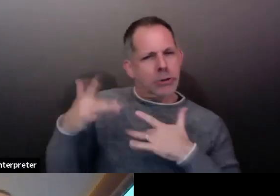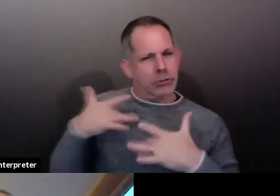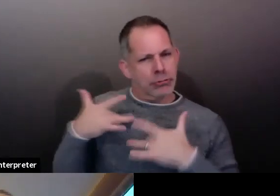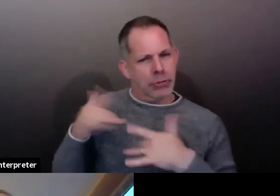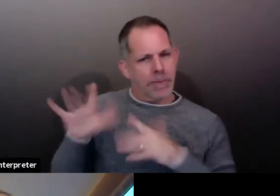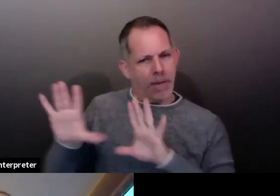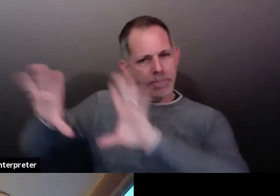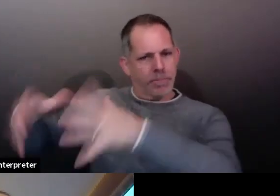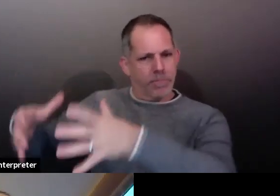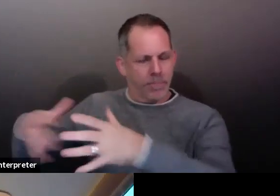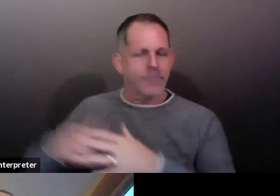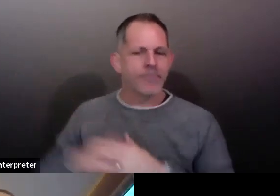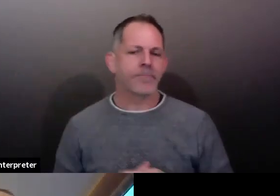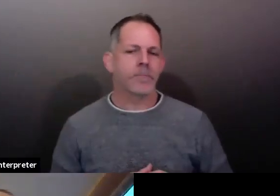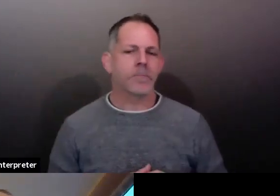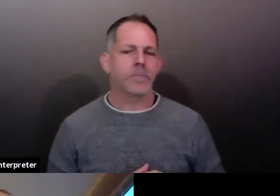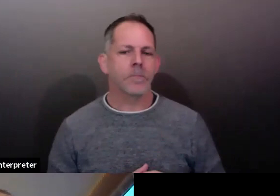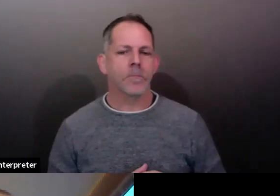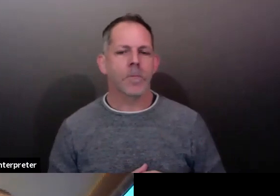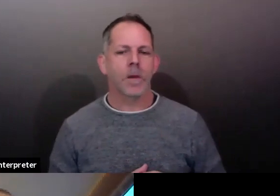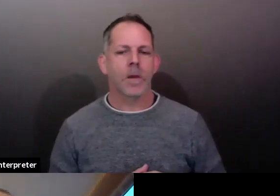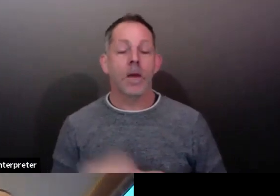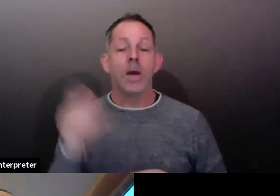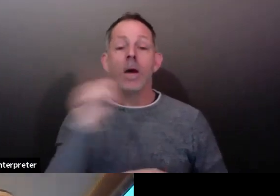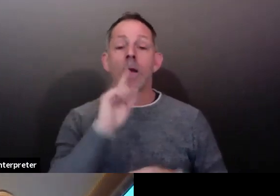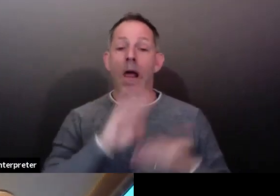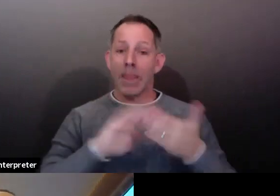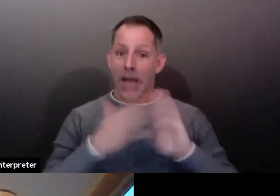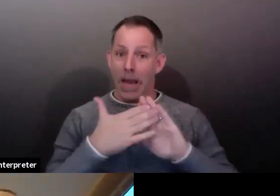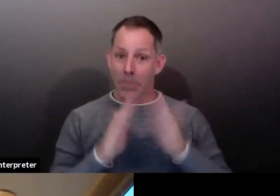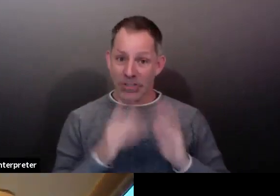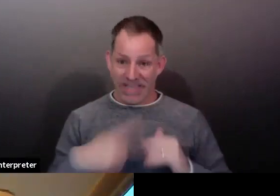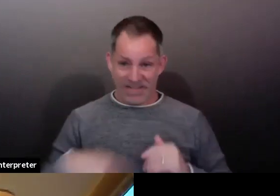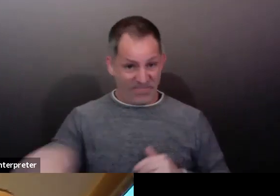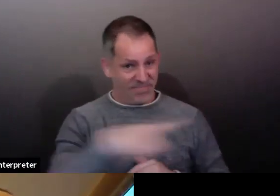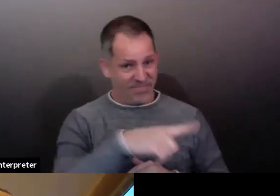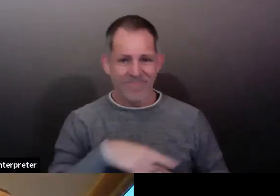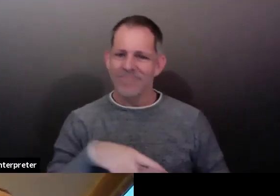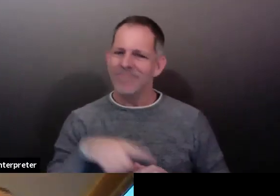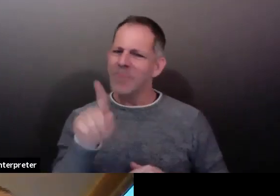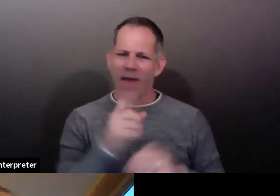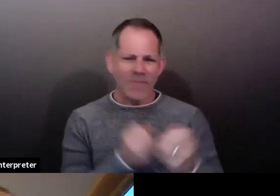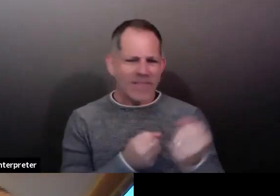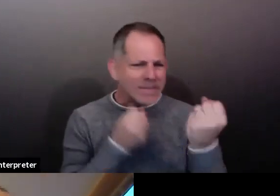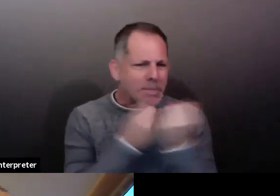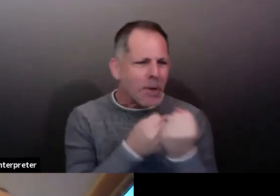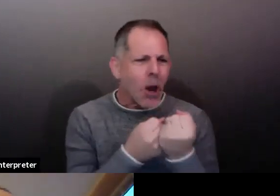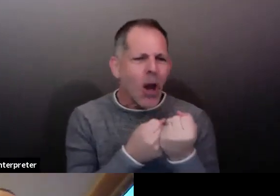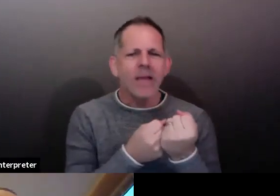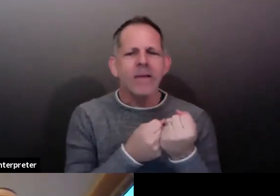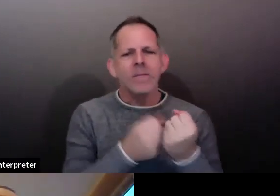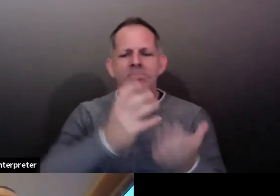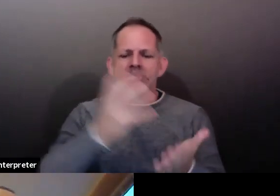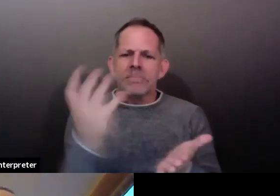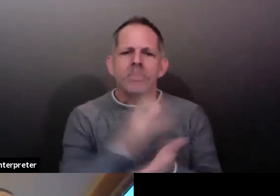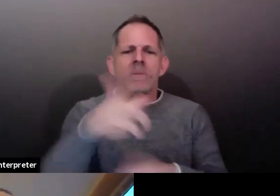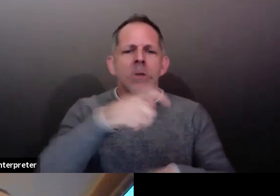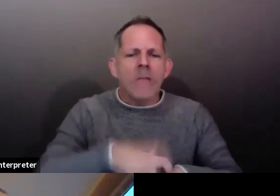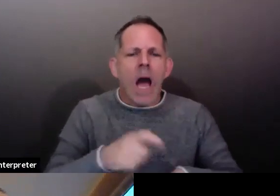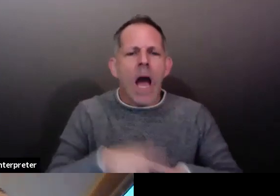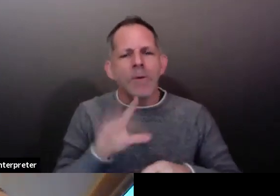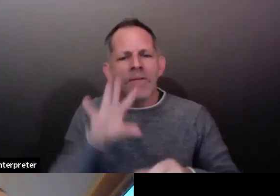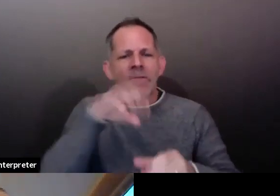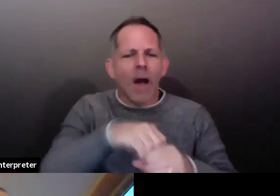making these decisions about how we're spending our time and then what we're doing to protect others when we're coming